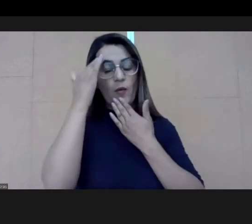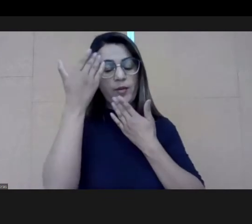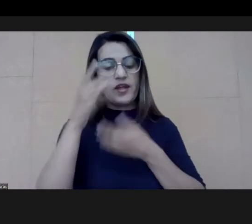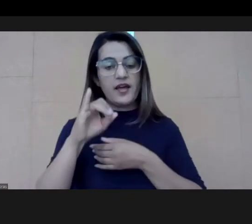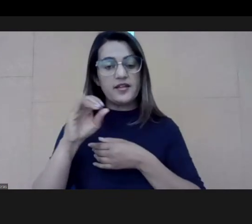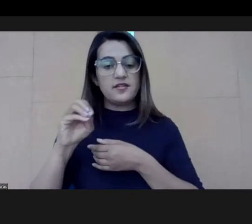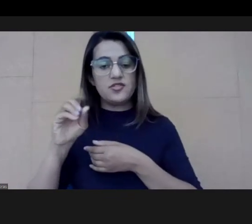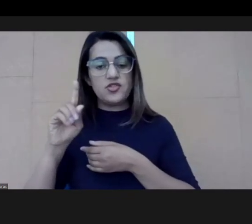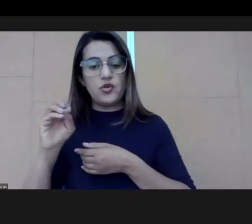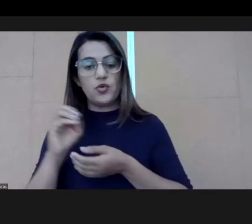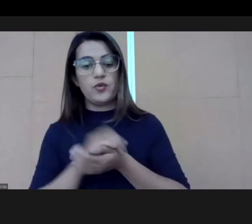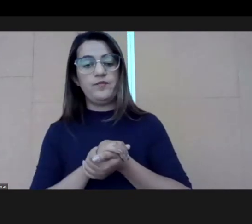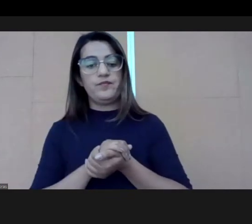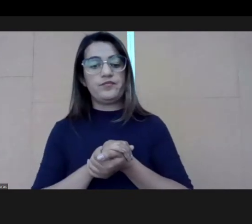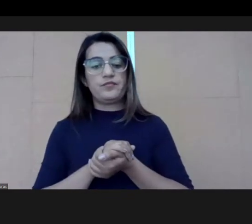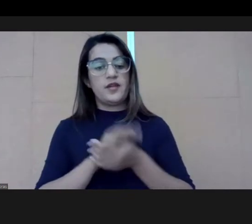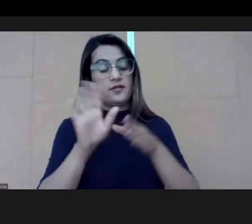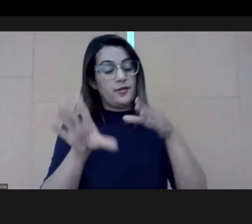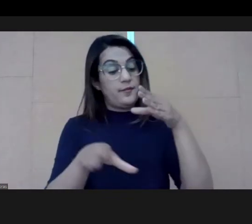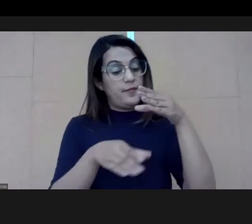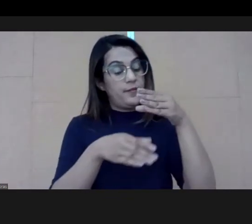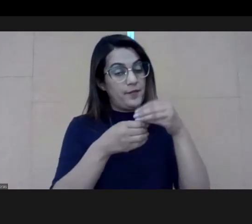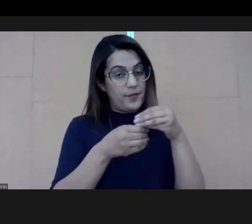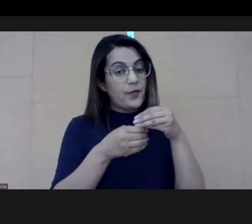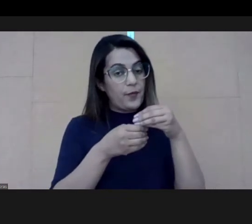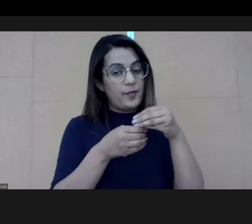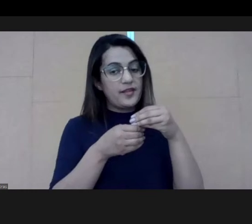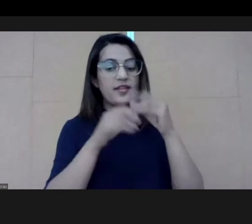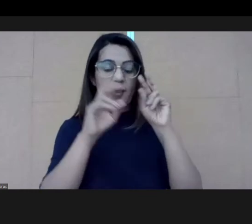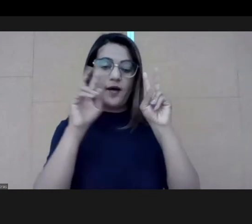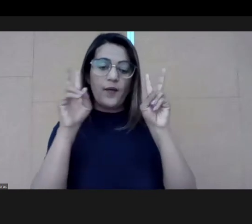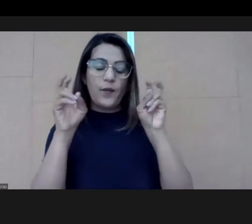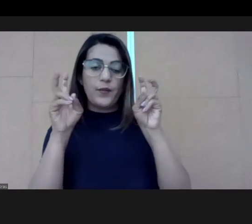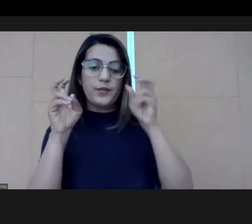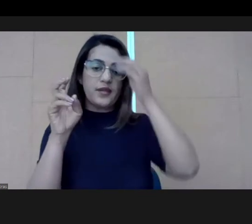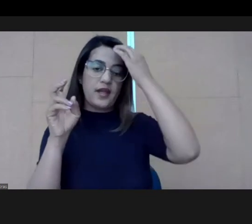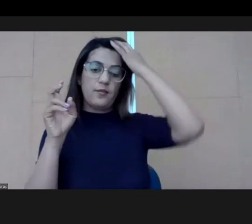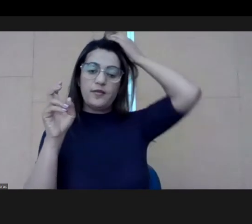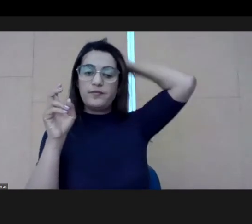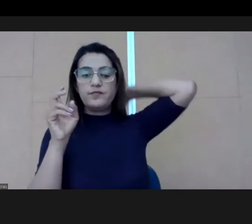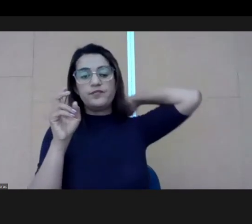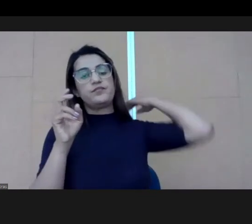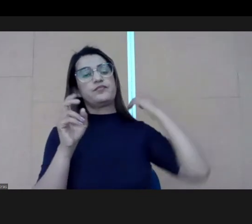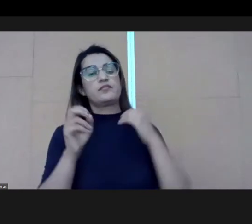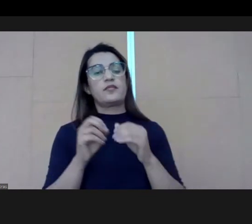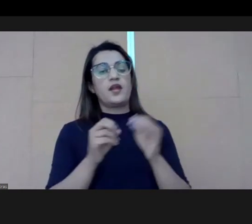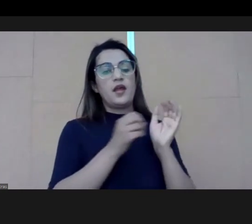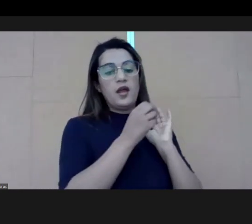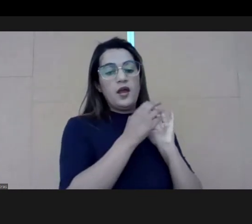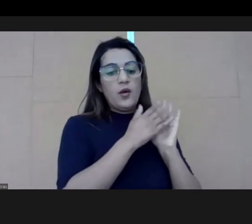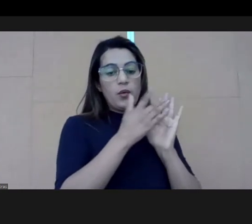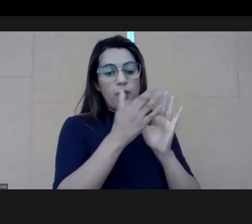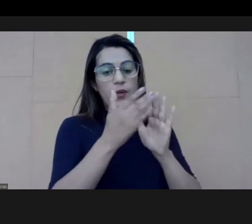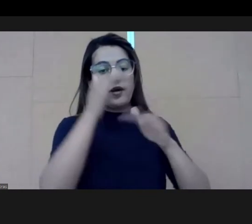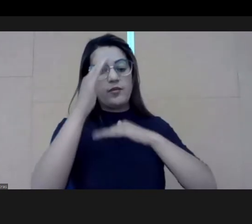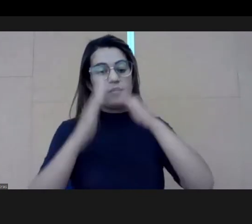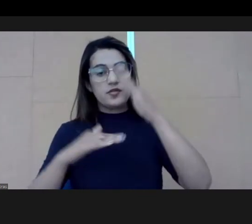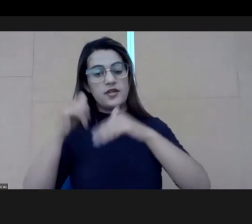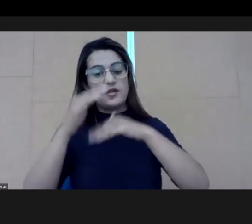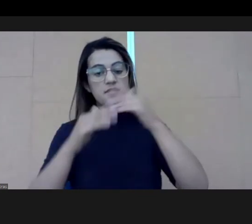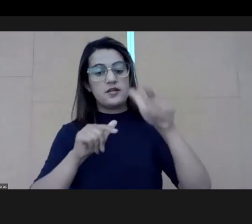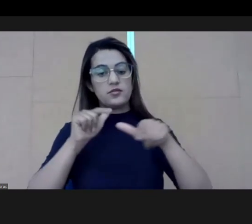Thank you, Diogo. Well, if I could add, we have talked a lot about that.